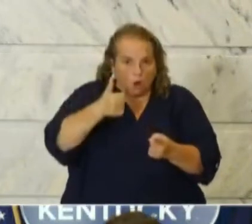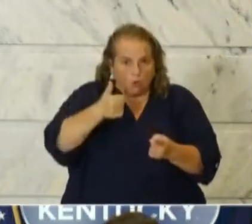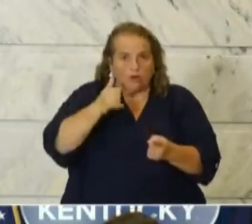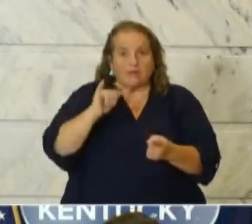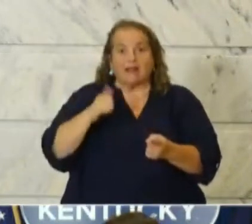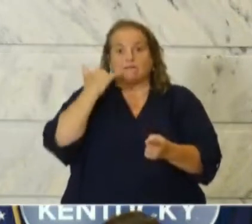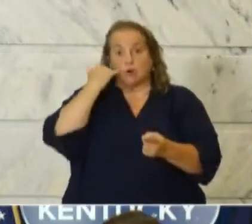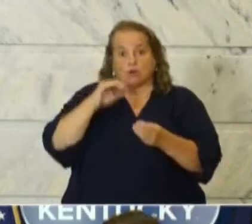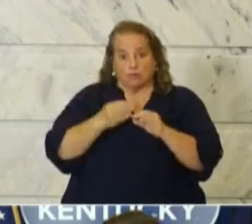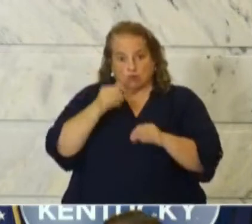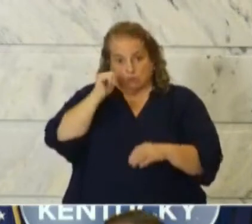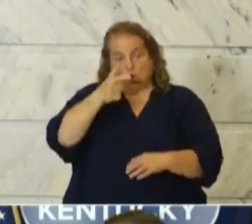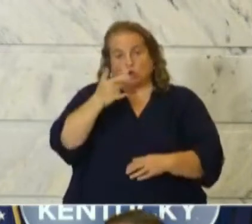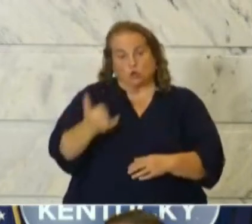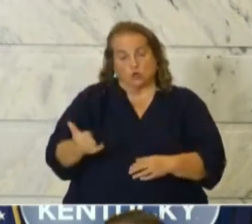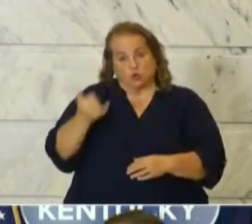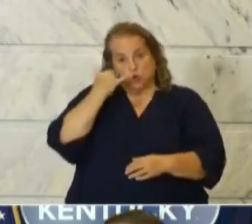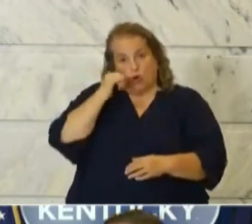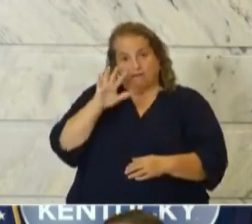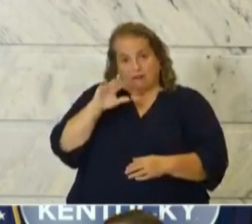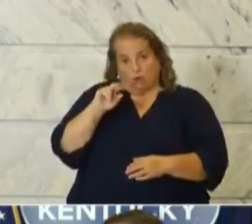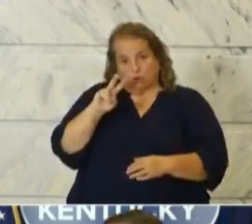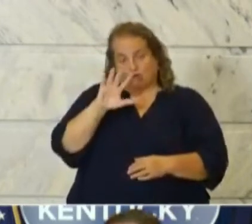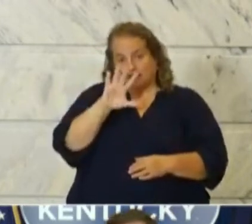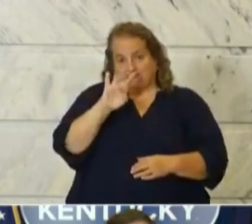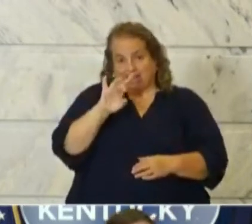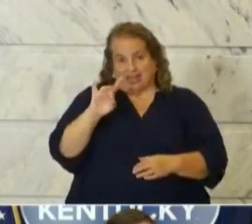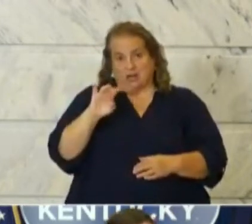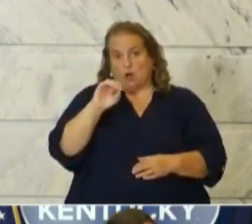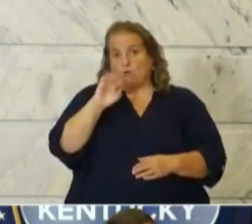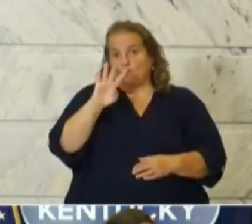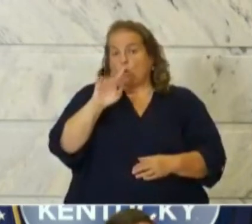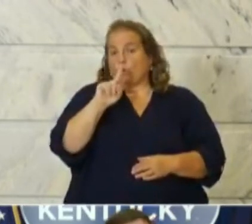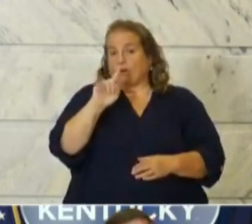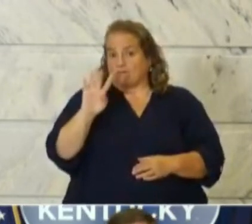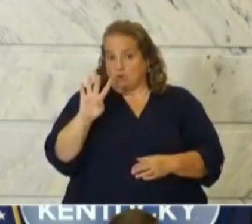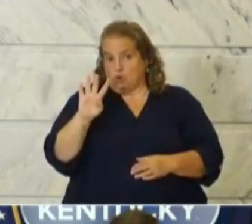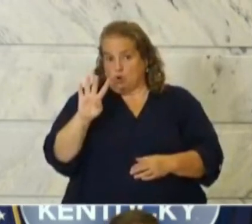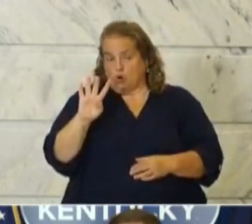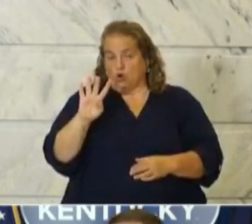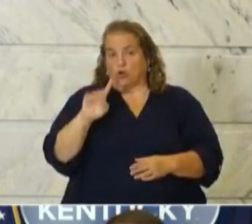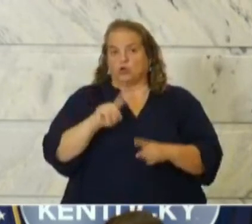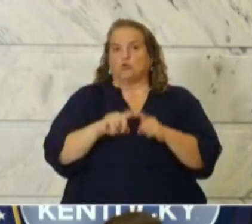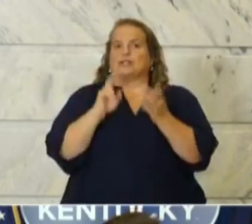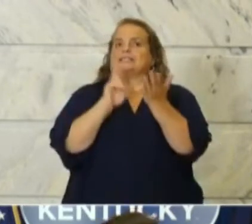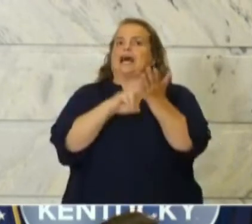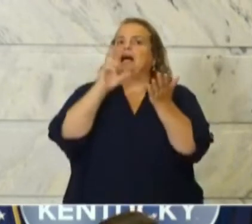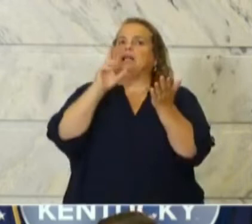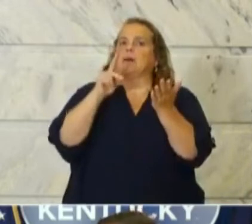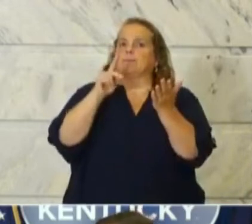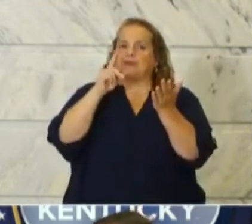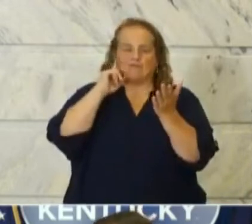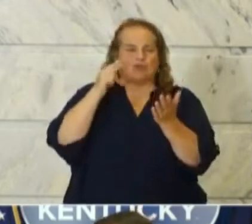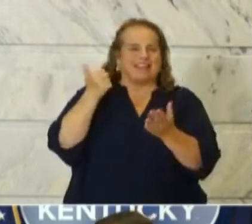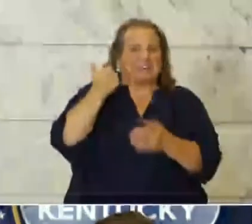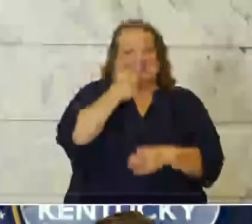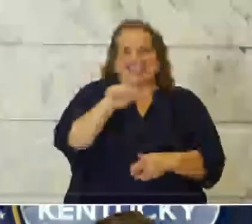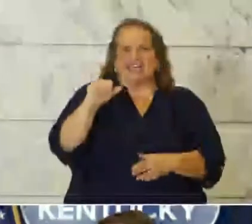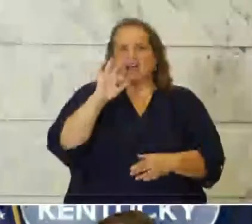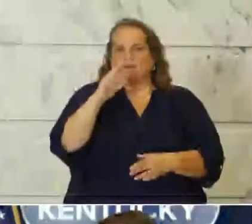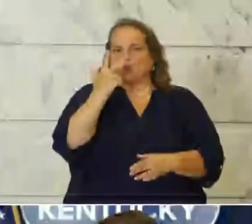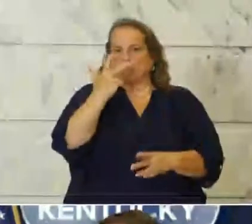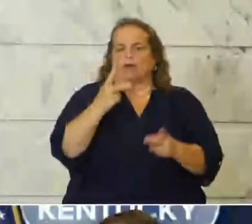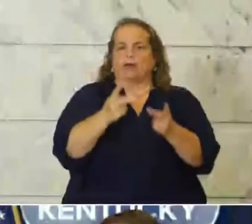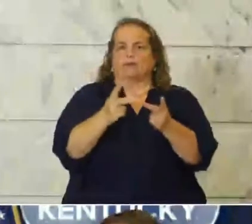But you're gonna call this number 502 588 0414 to sign up for any of these three